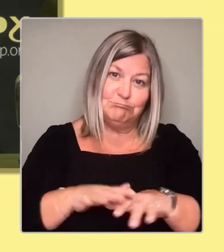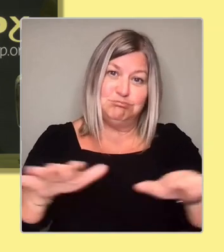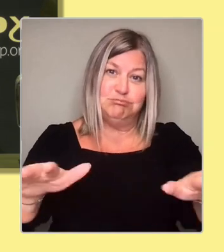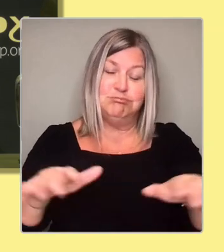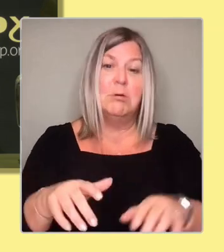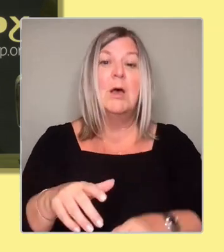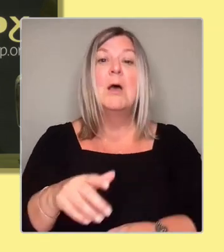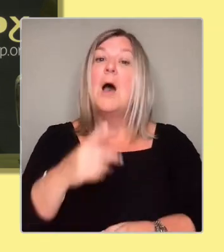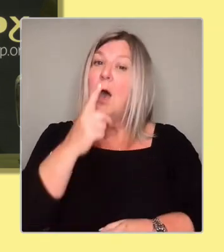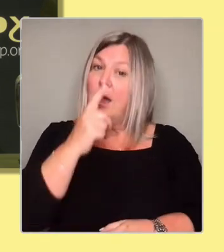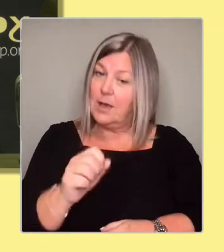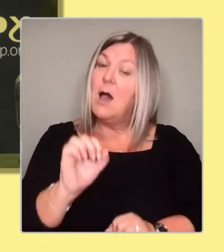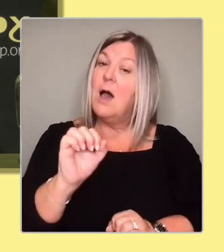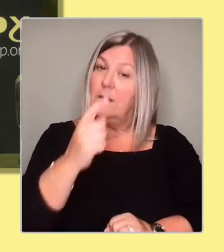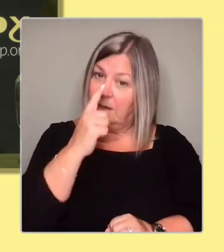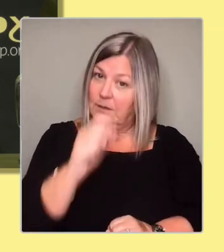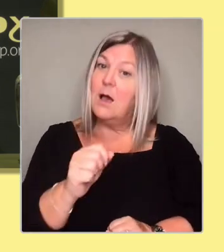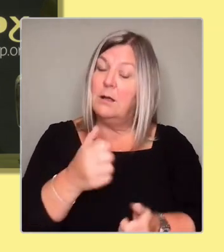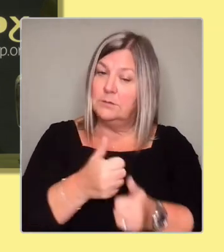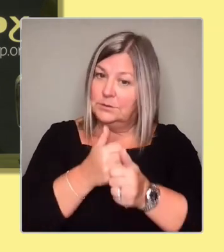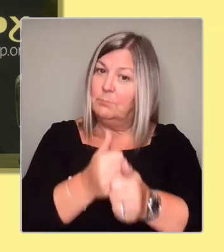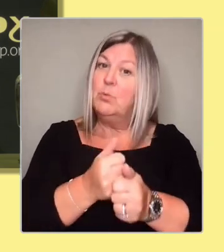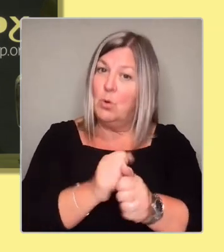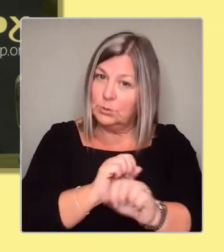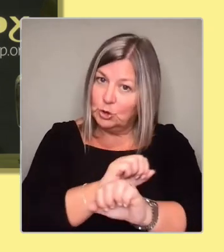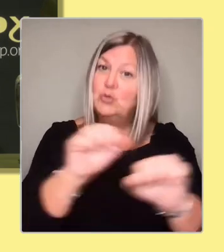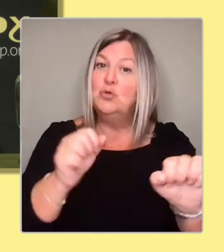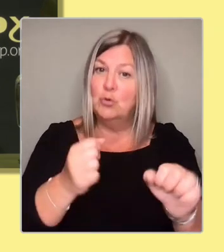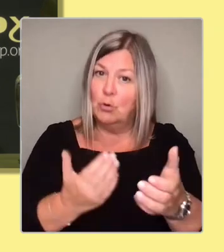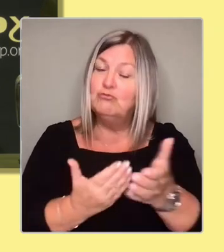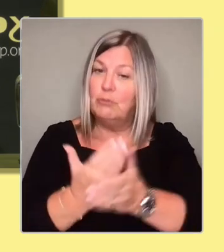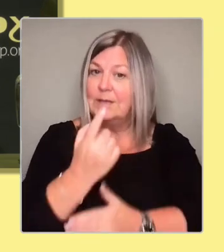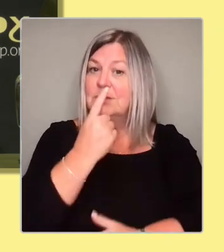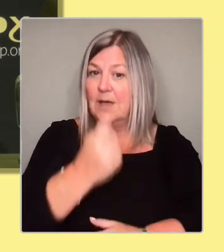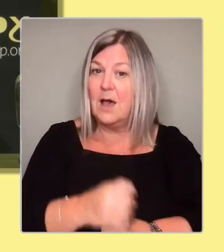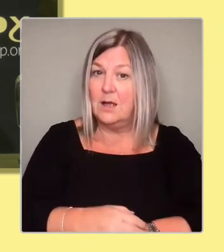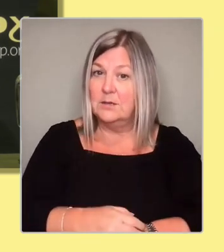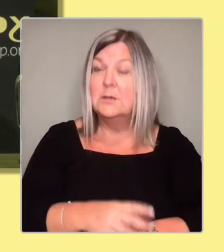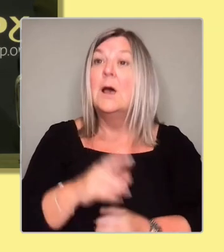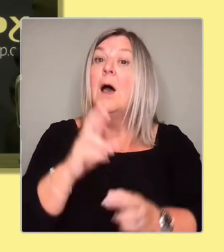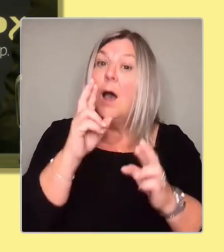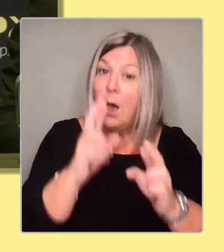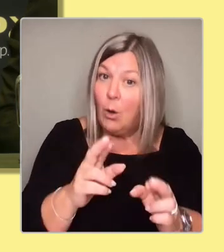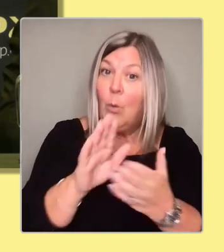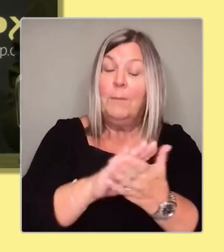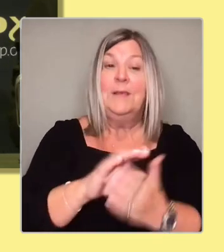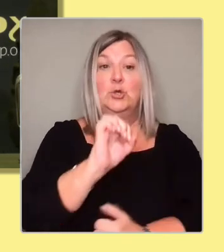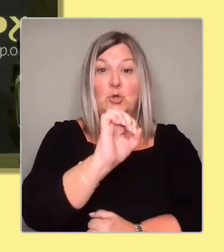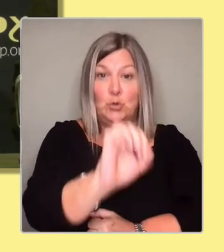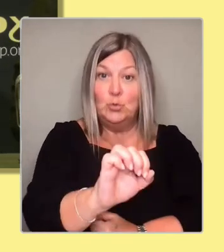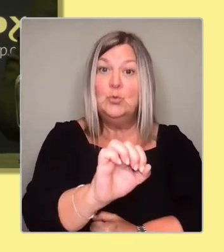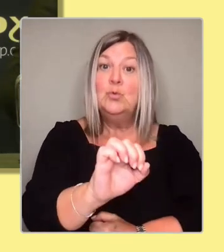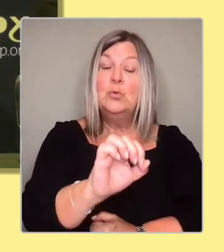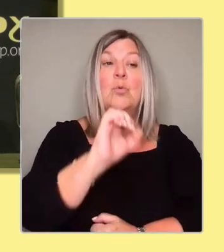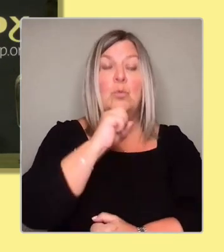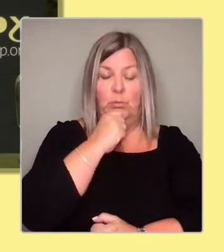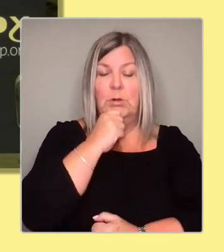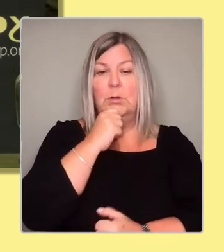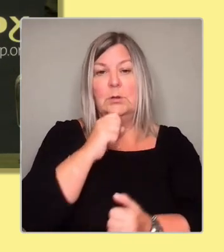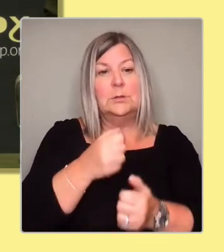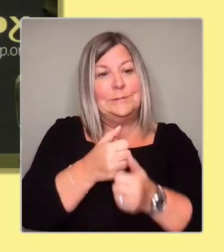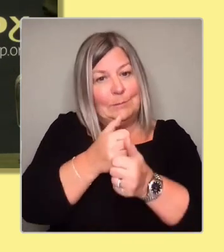you can then defend another minority group's rights. And it is about how we each defend one